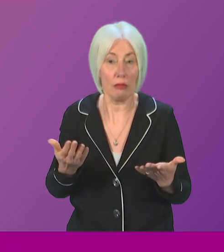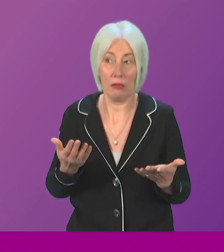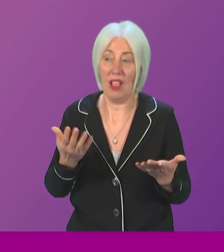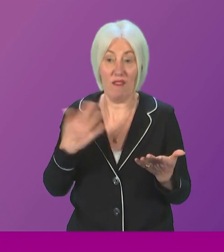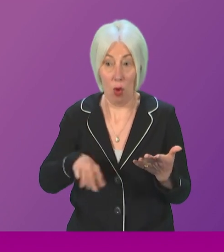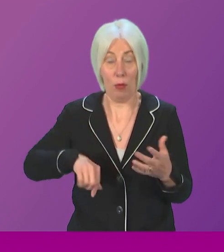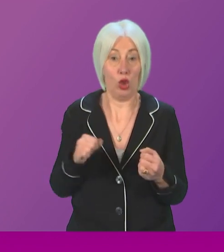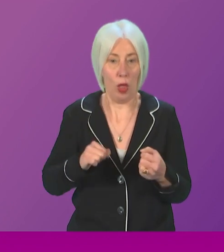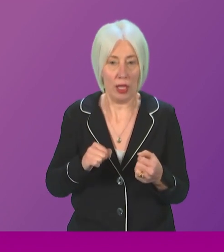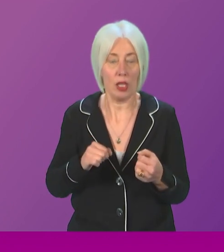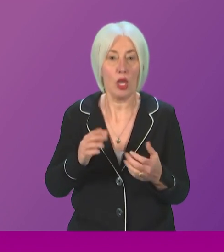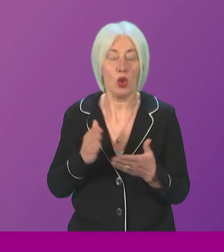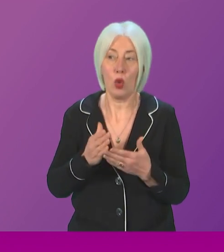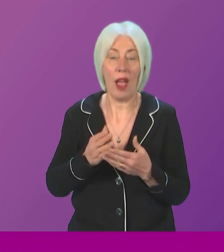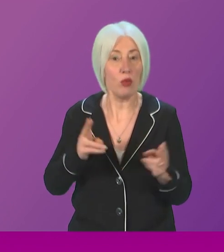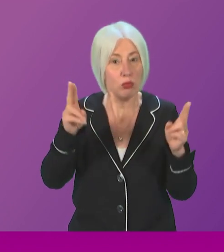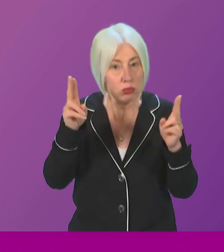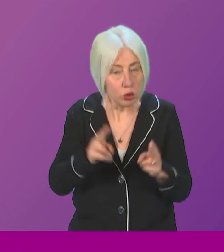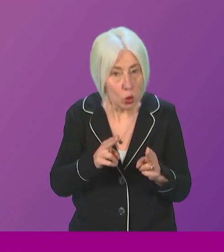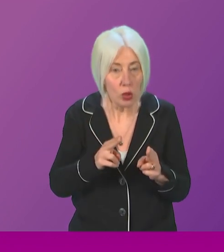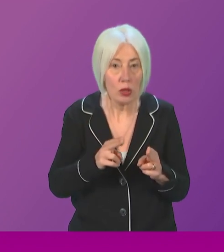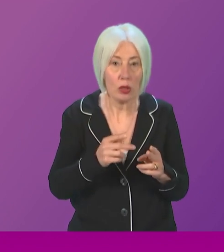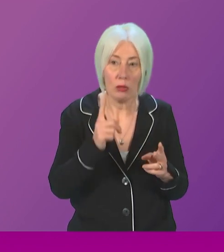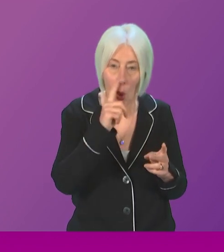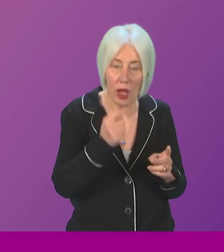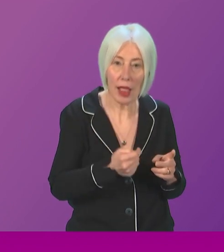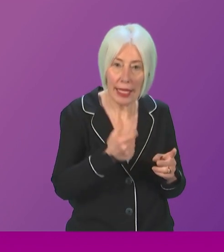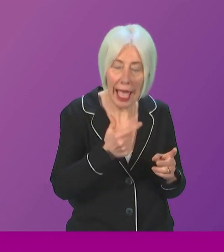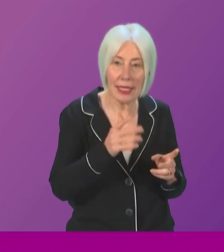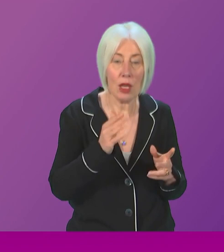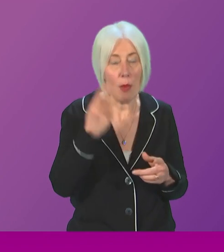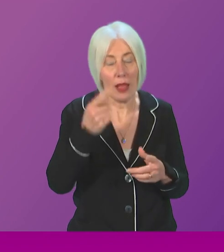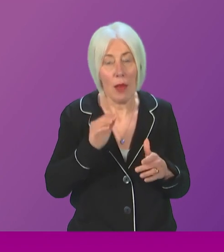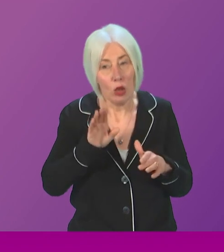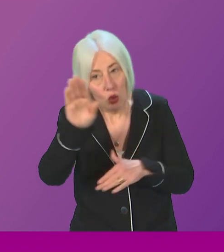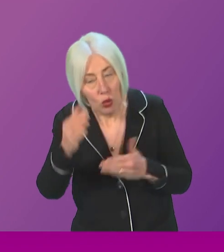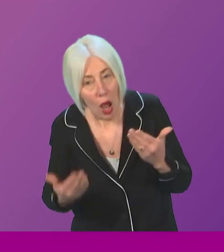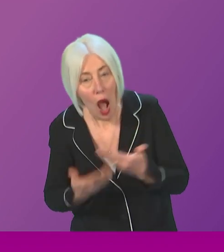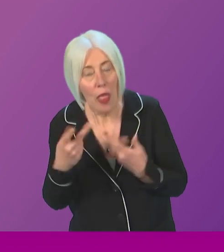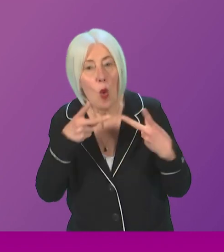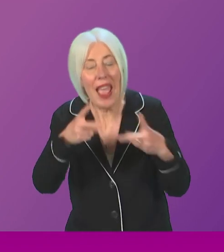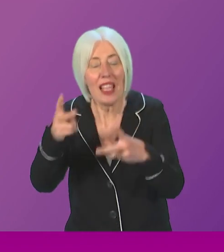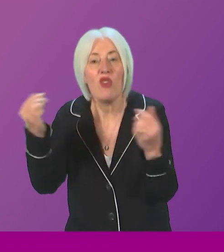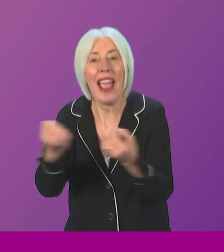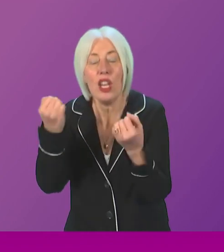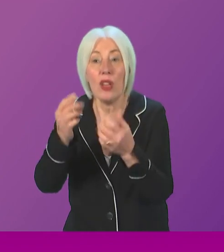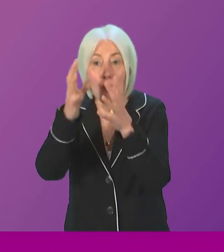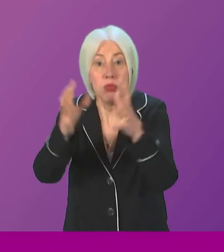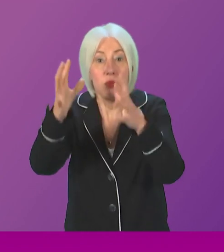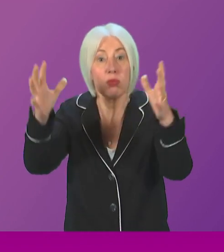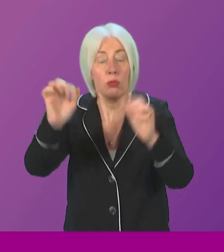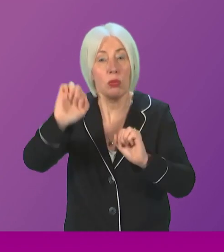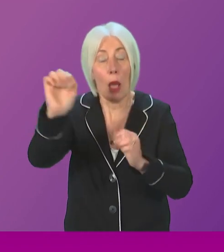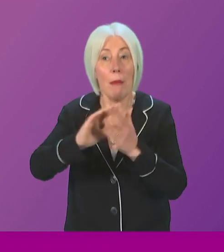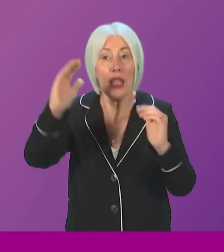Scotland. So reducing our energy consumption, while ramping up our energy generation capabilities through renewables, through hydrogen, will mean that a net zero Scotland